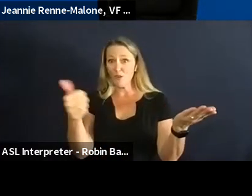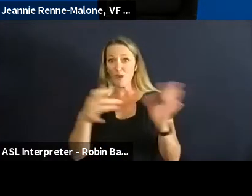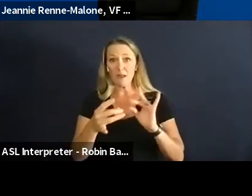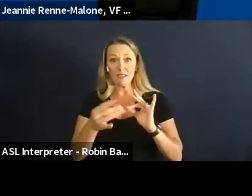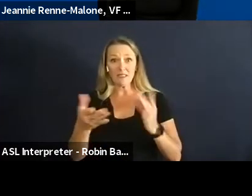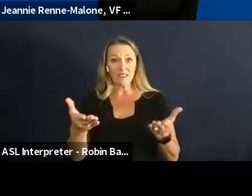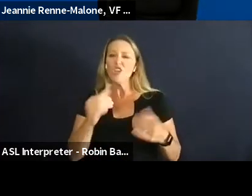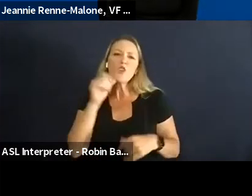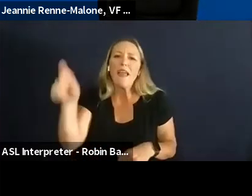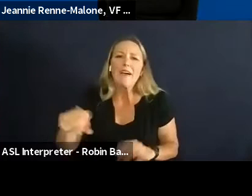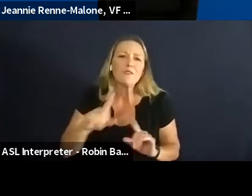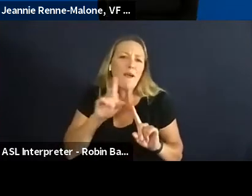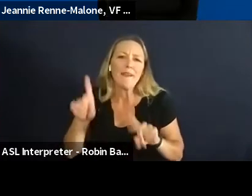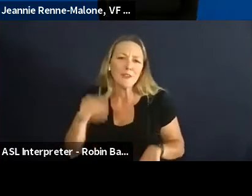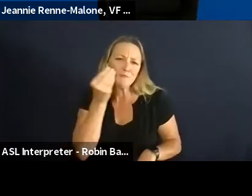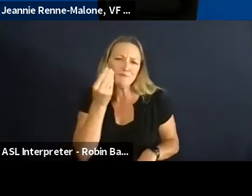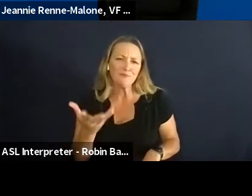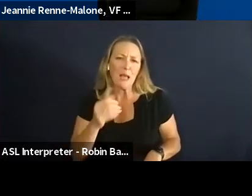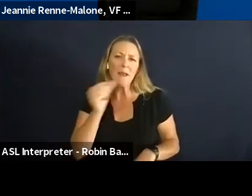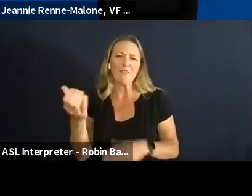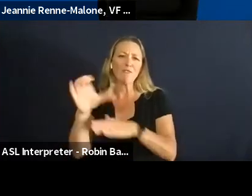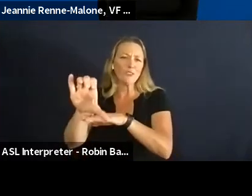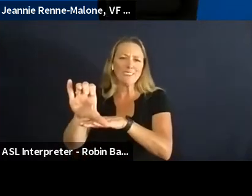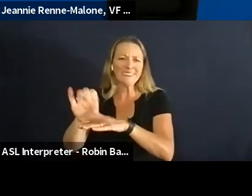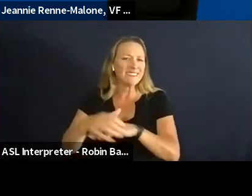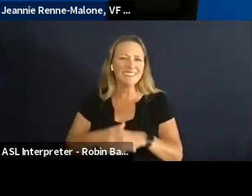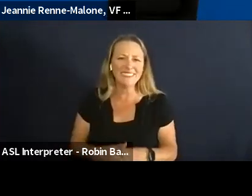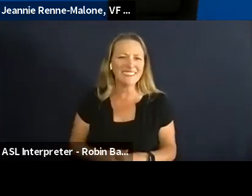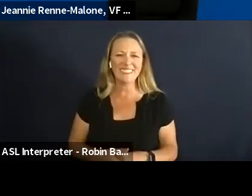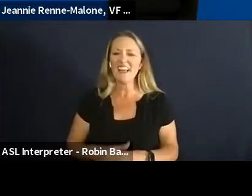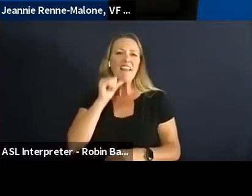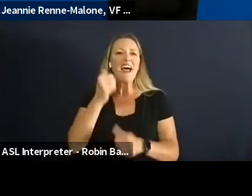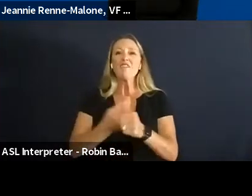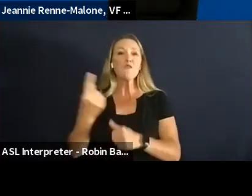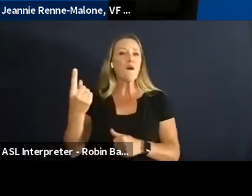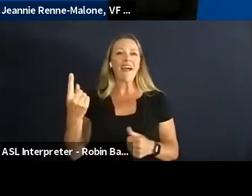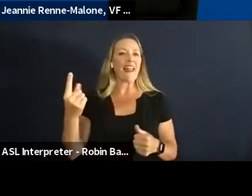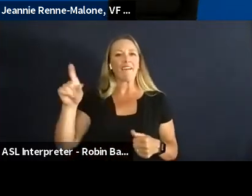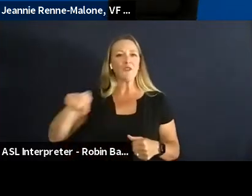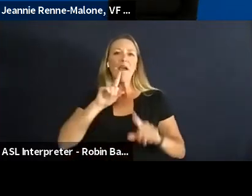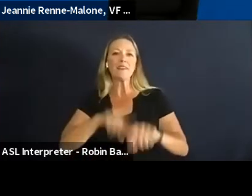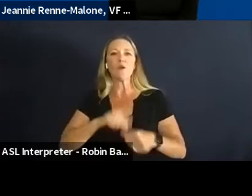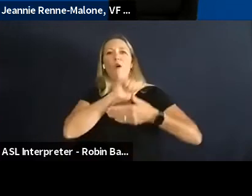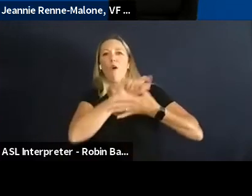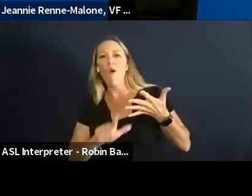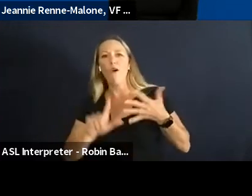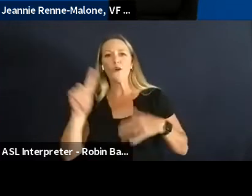You don't have to answer by the way. I won't hold you to it. Not everyone and not everyone has to answer every question.